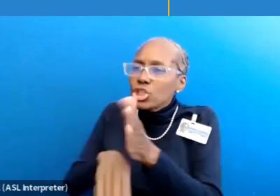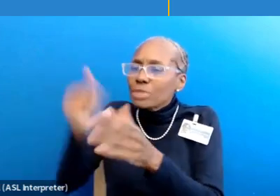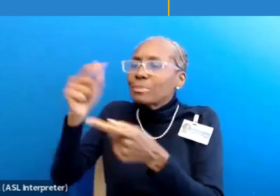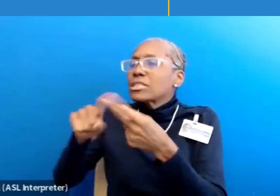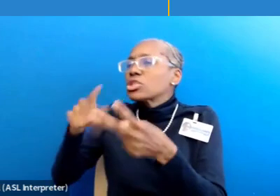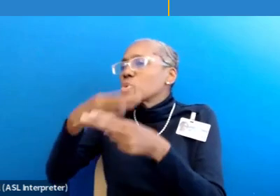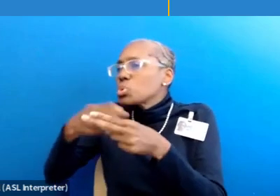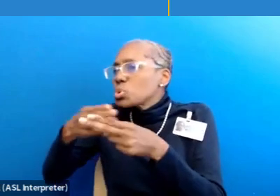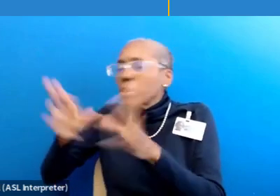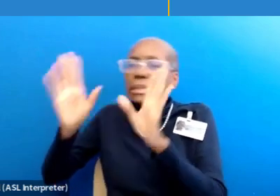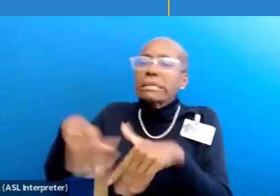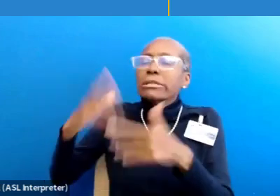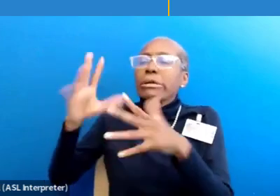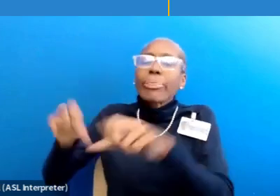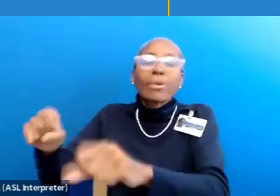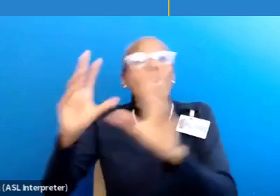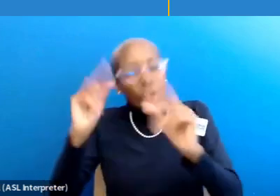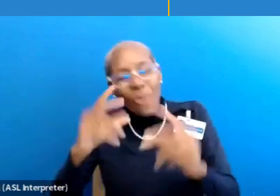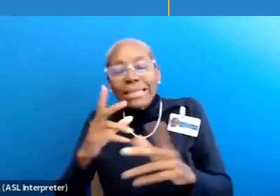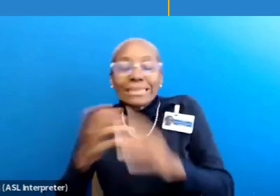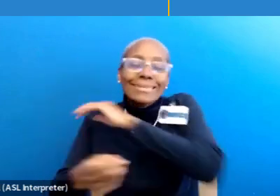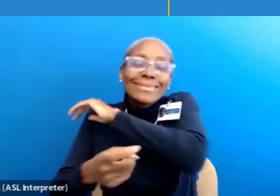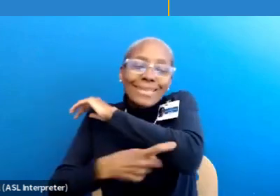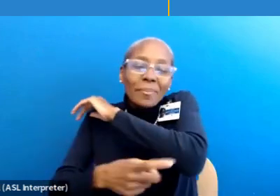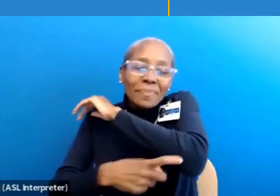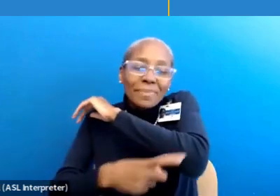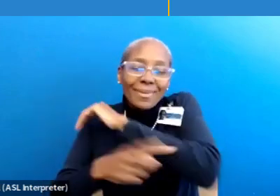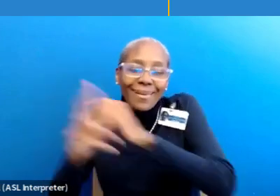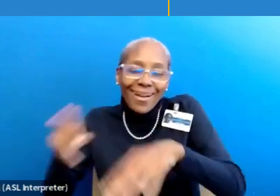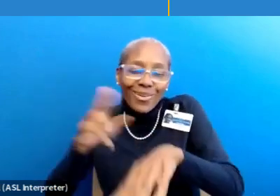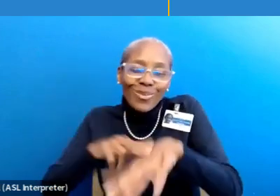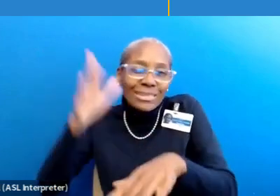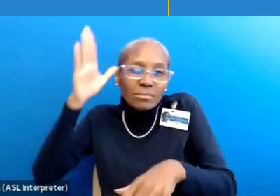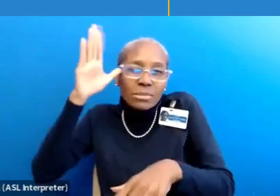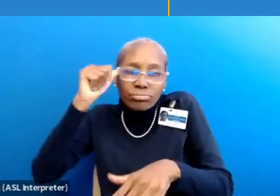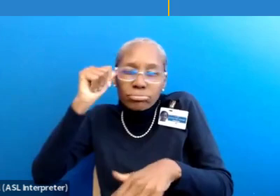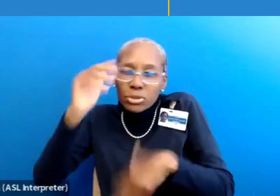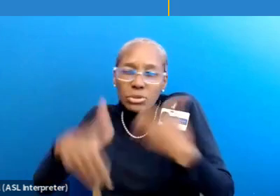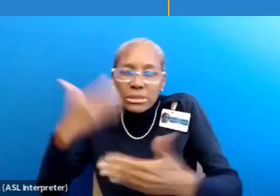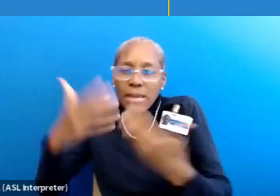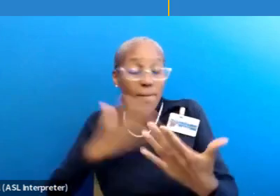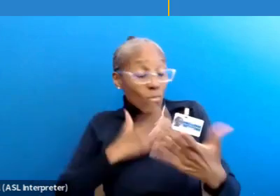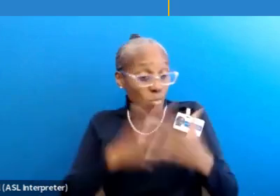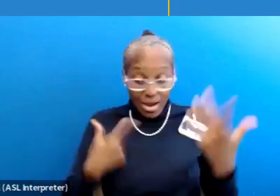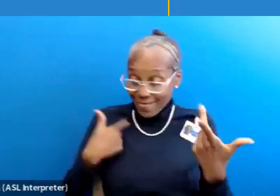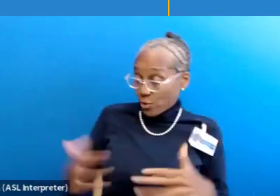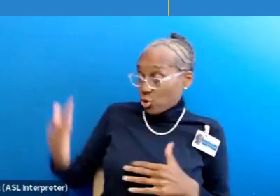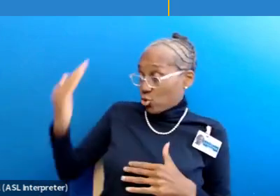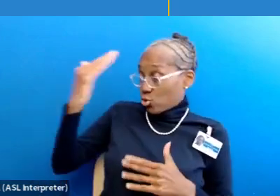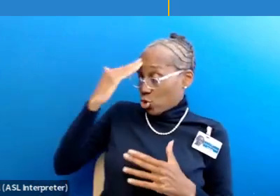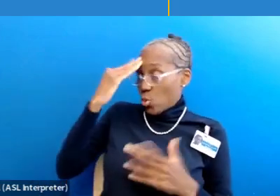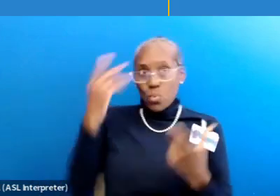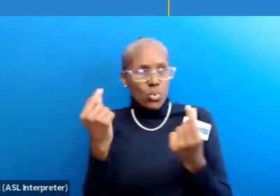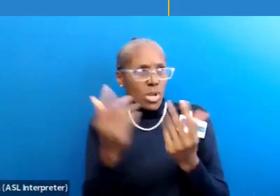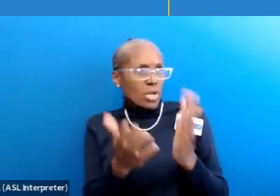it's tempting, but be intentional and be relentless about expanding beyond what you already know and beyond what you already do